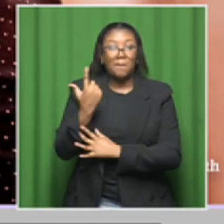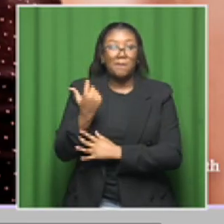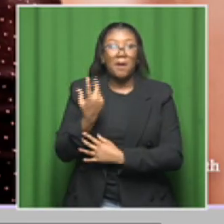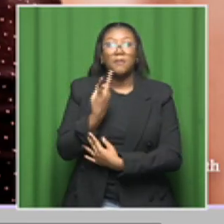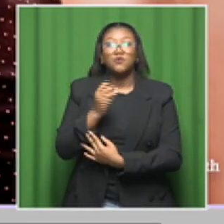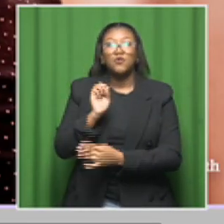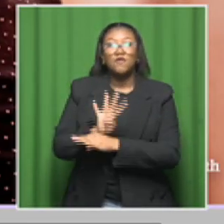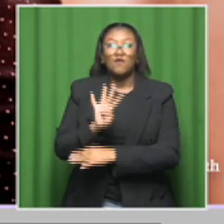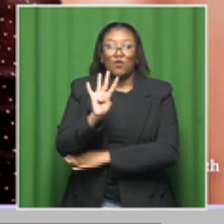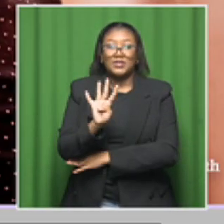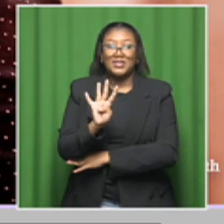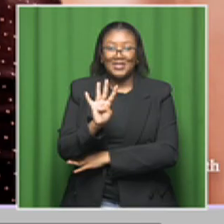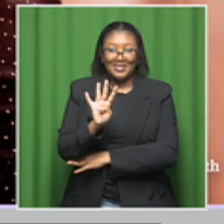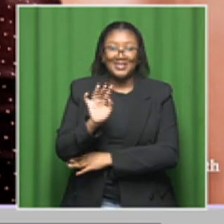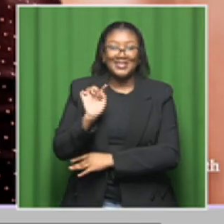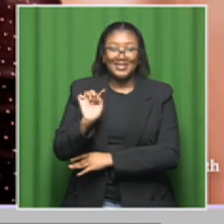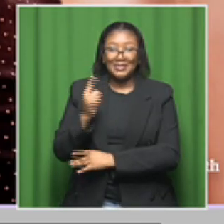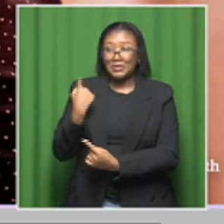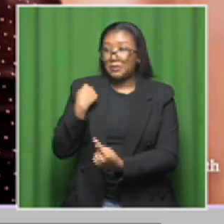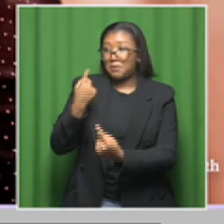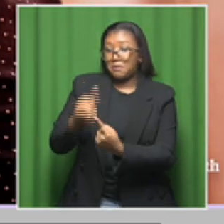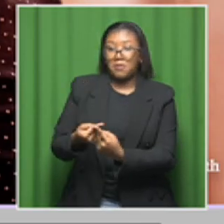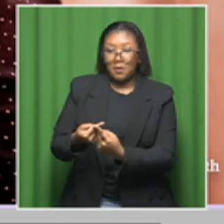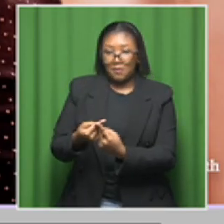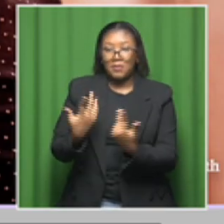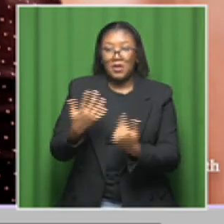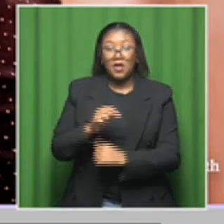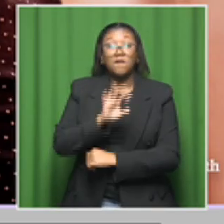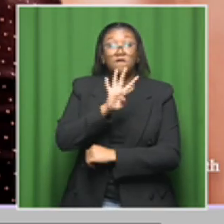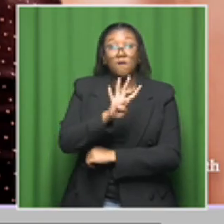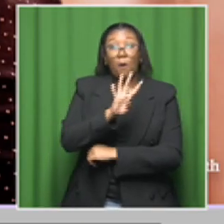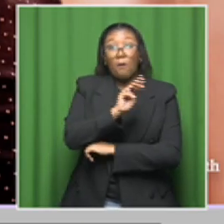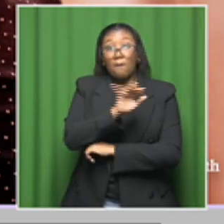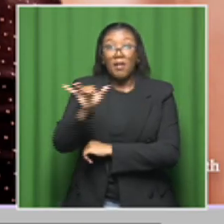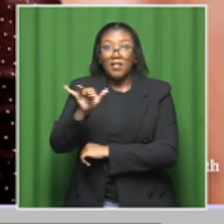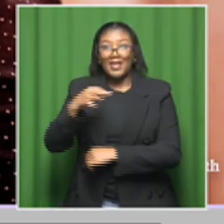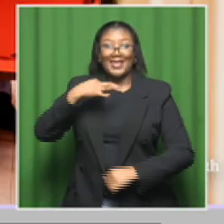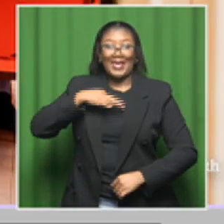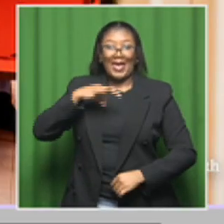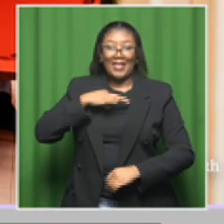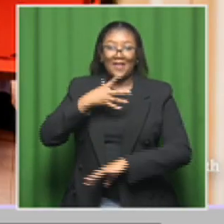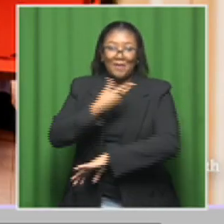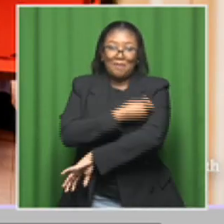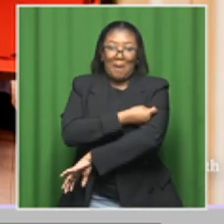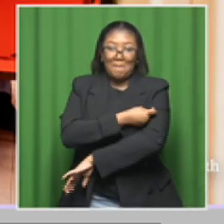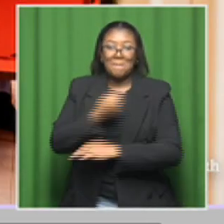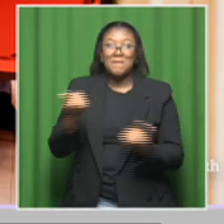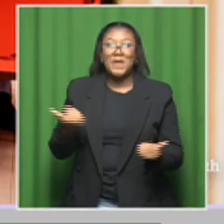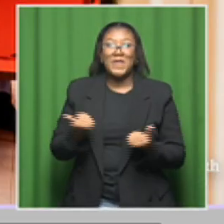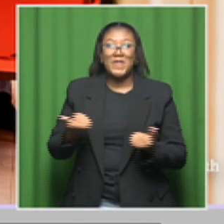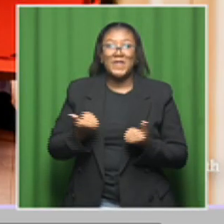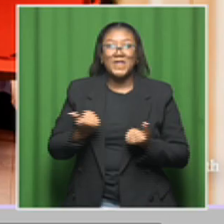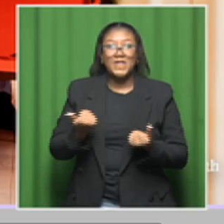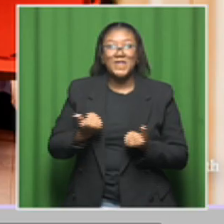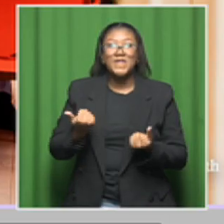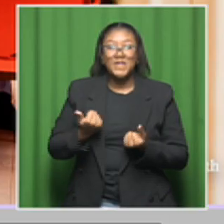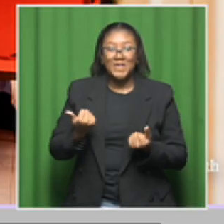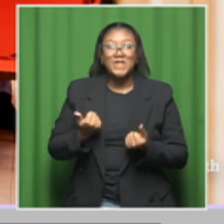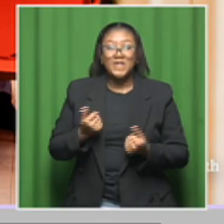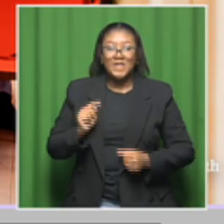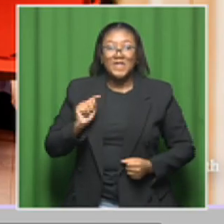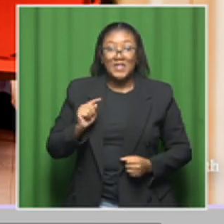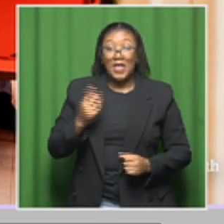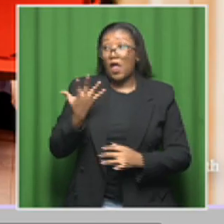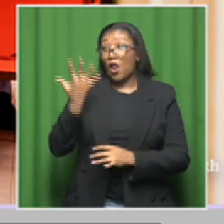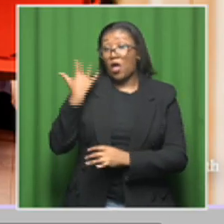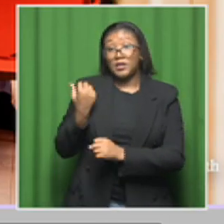since then, we've vaccinated over 4 million girls. So until last year,